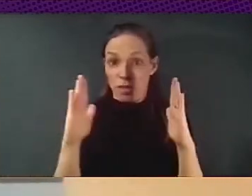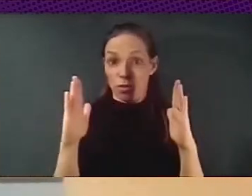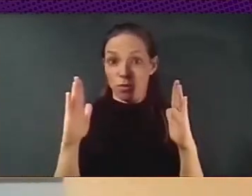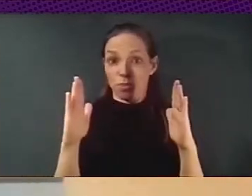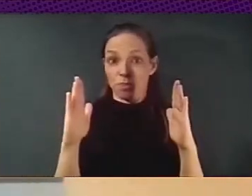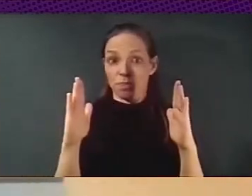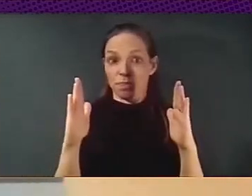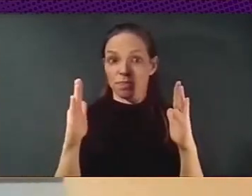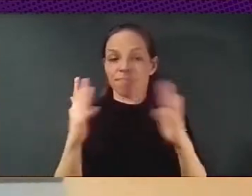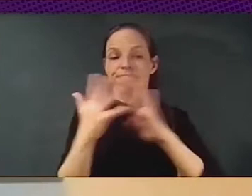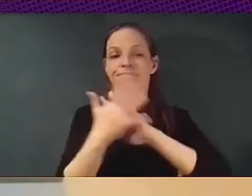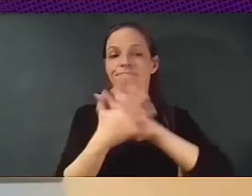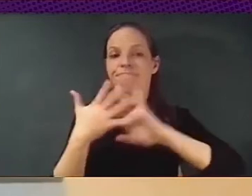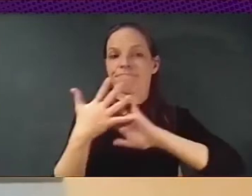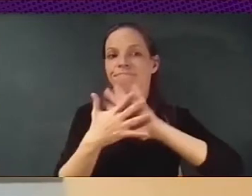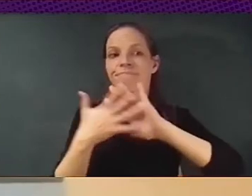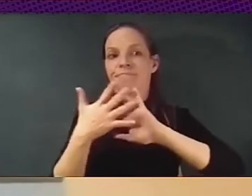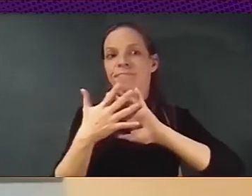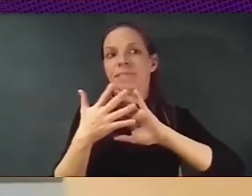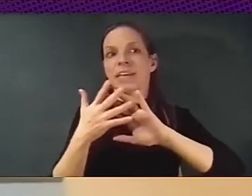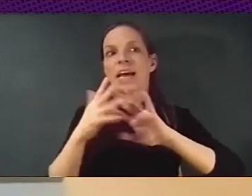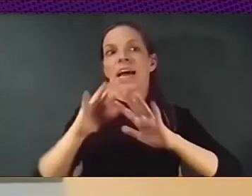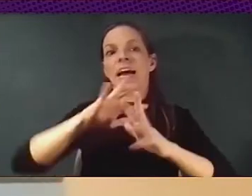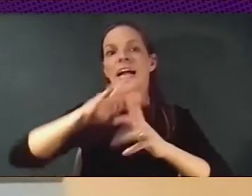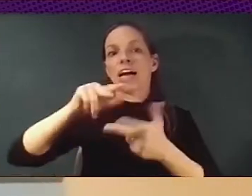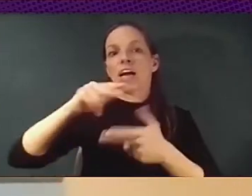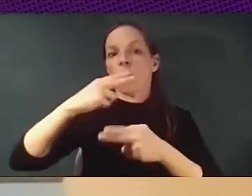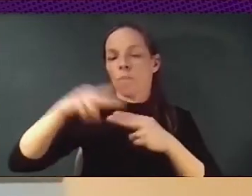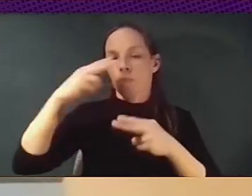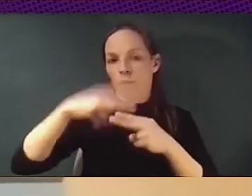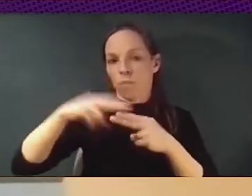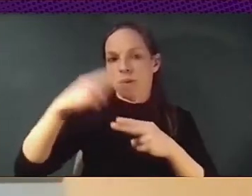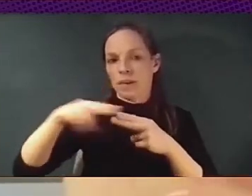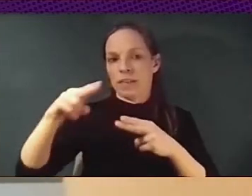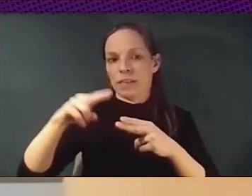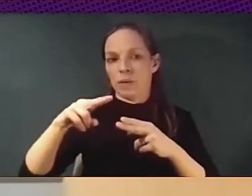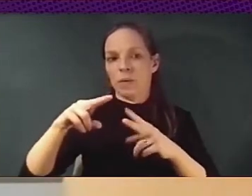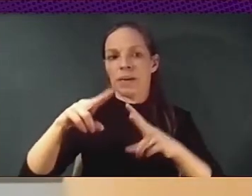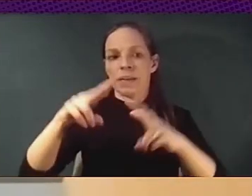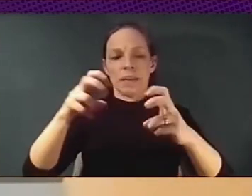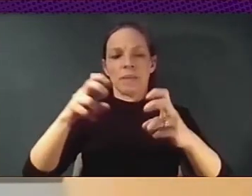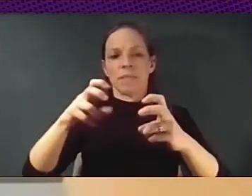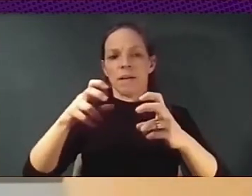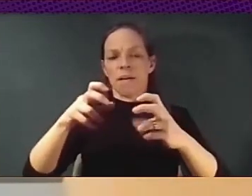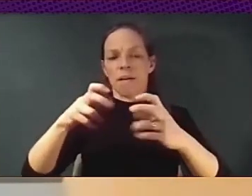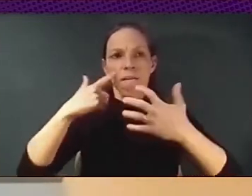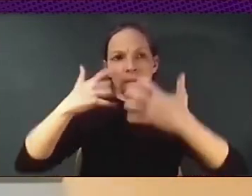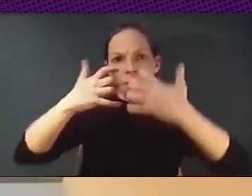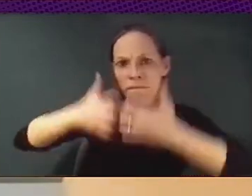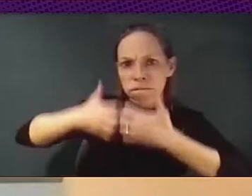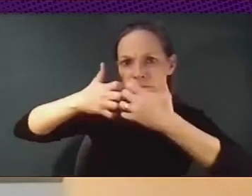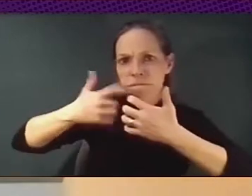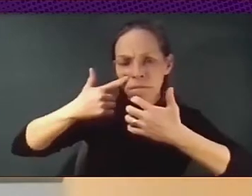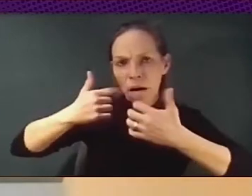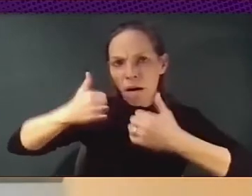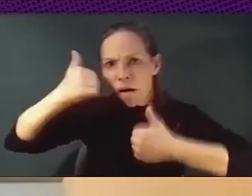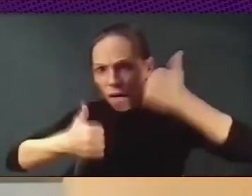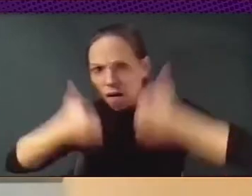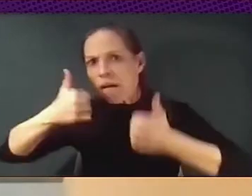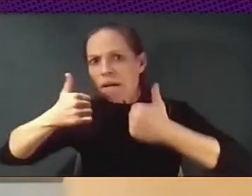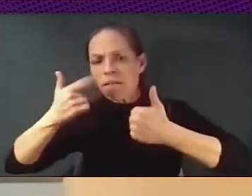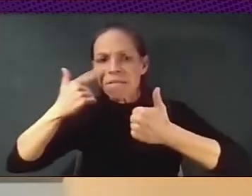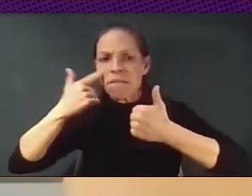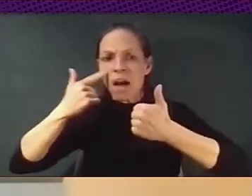for technological supremacy between the two biggest economies of the world, the US on one side, with a kind of big tech